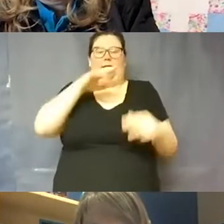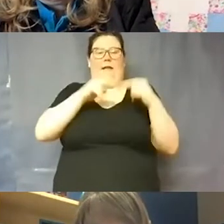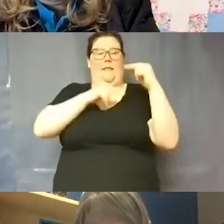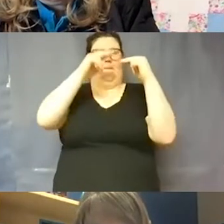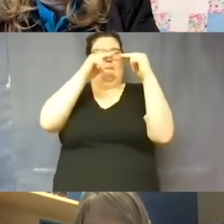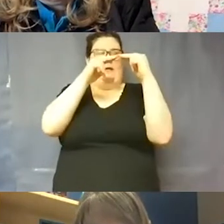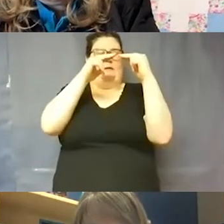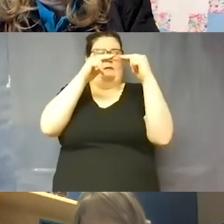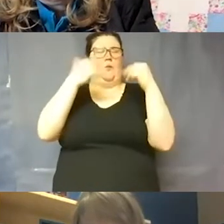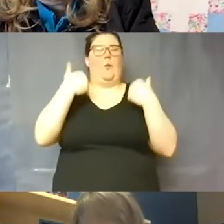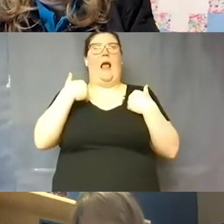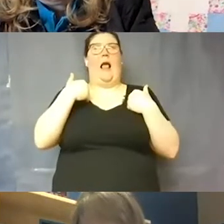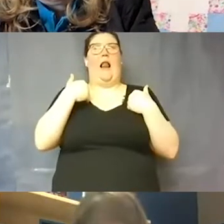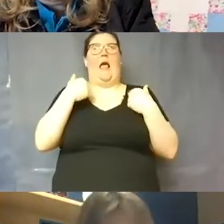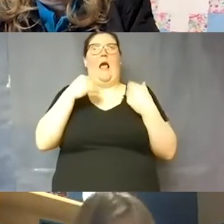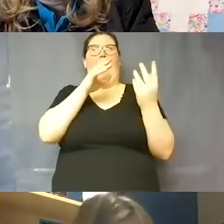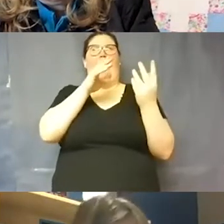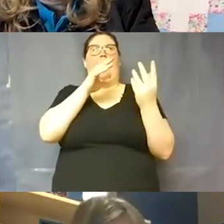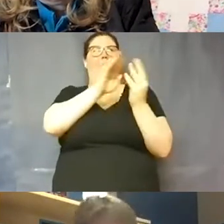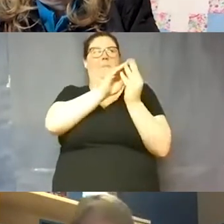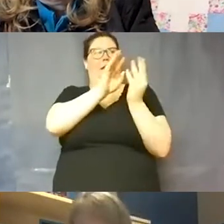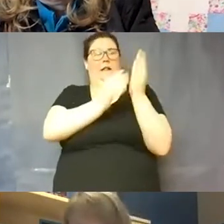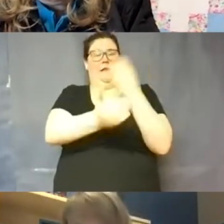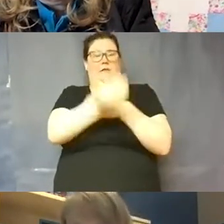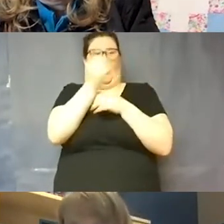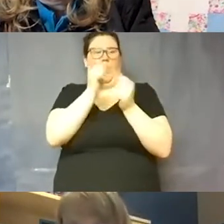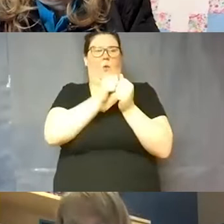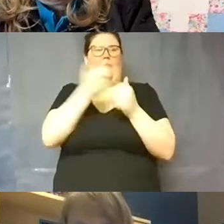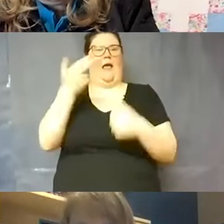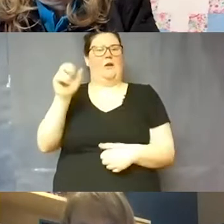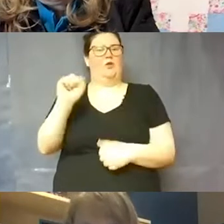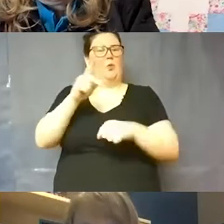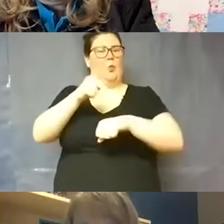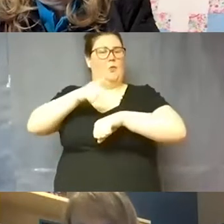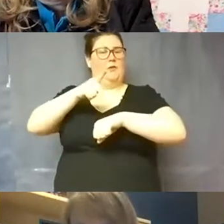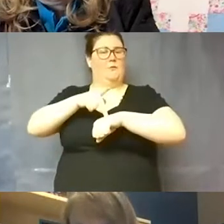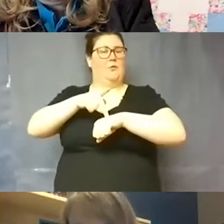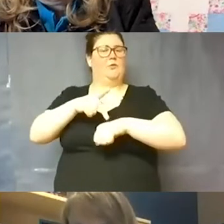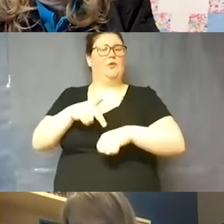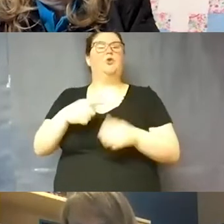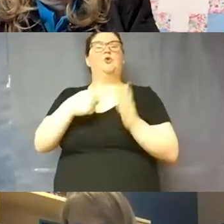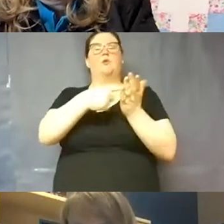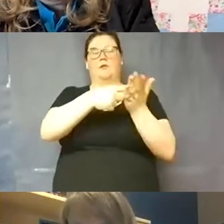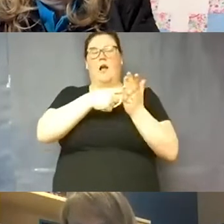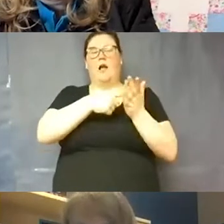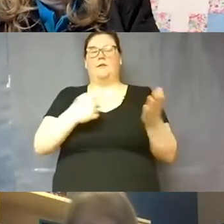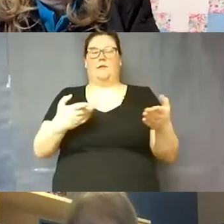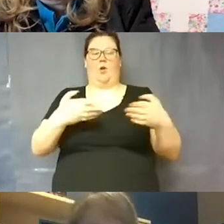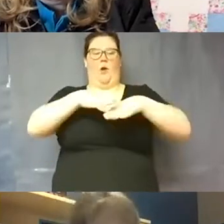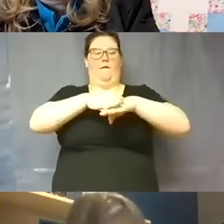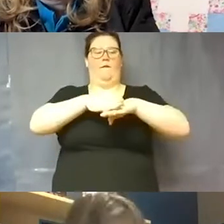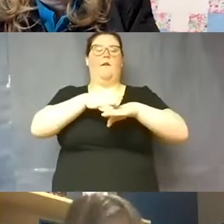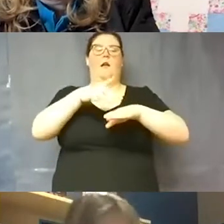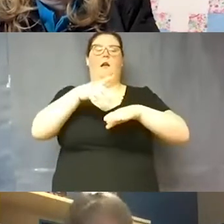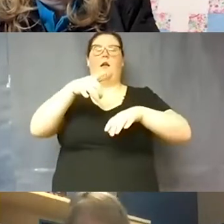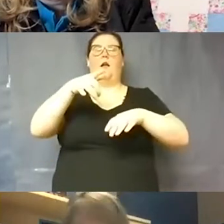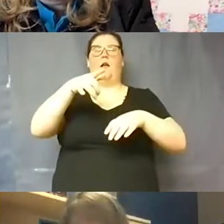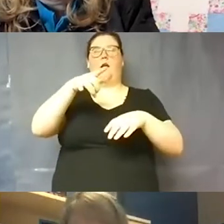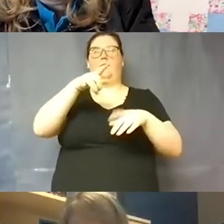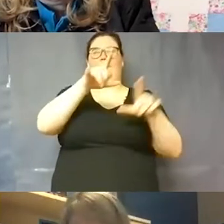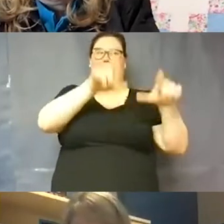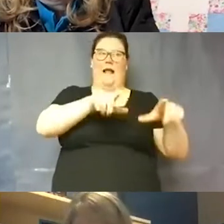earlier this morning with our high school principals to talk about the overlap of end of course testing and